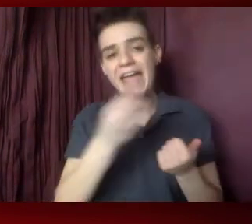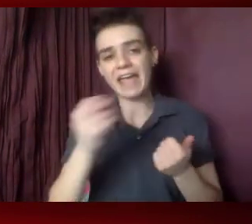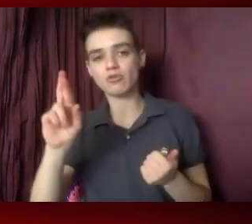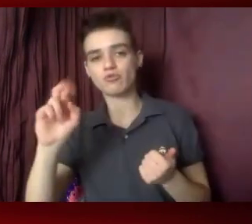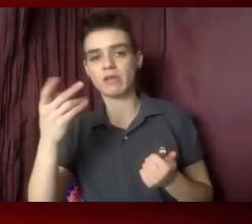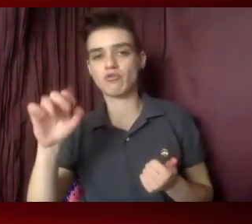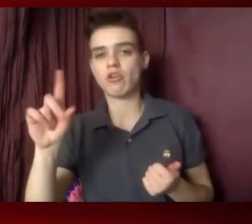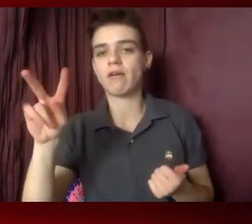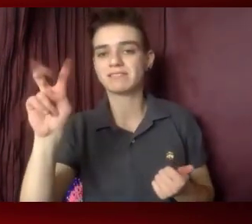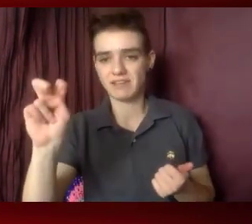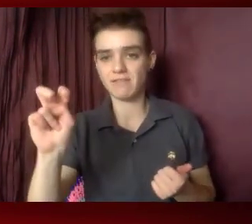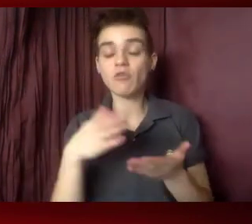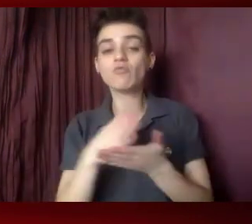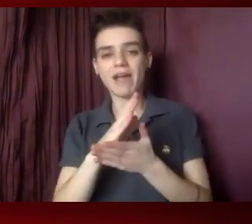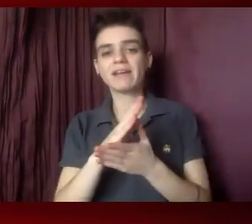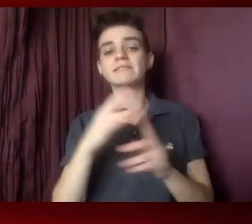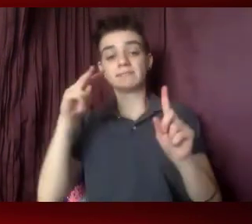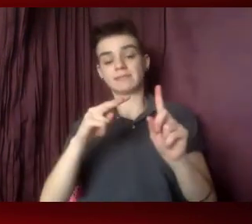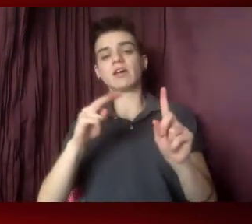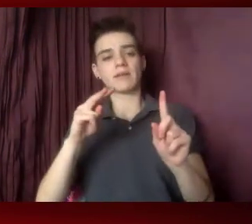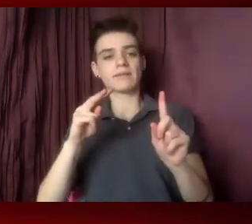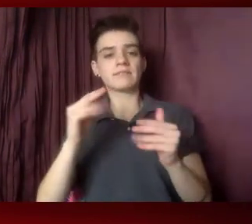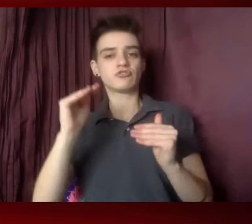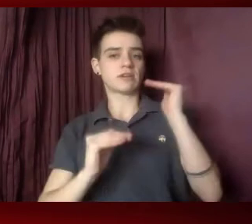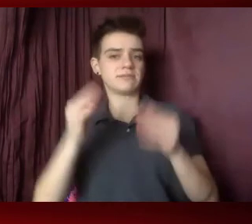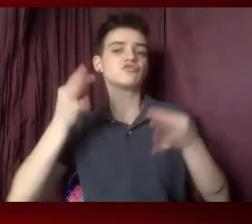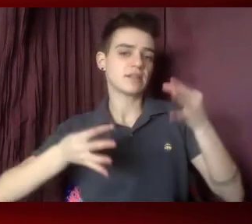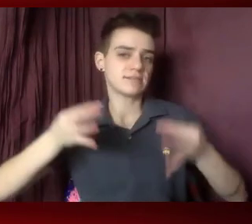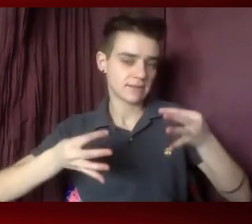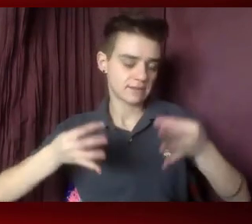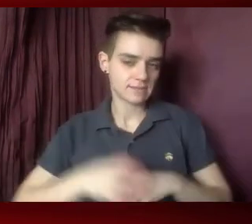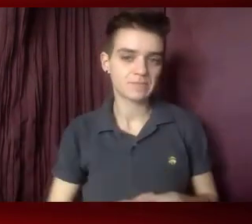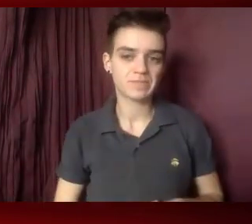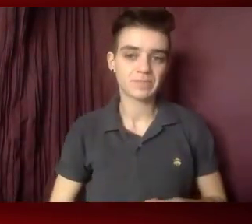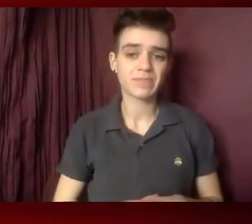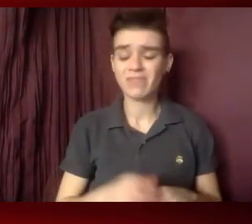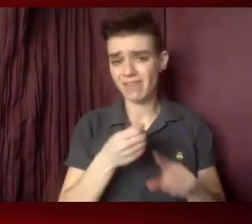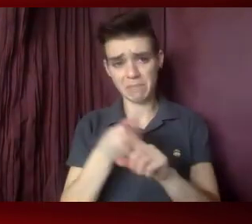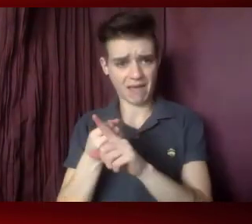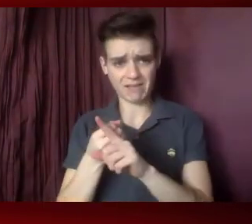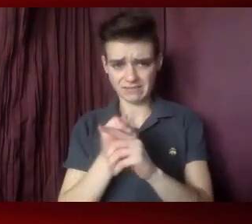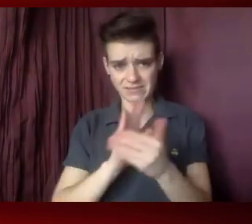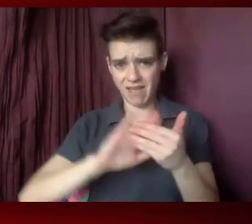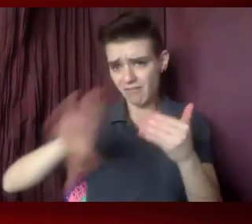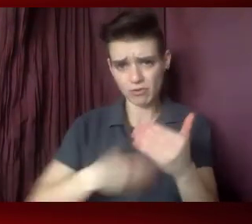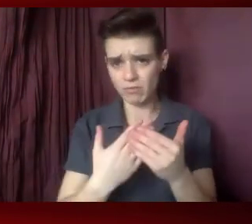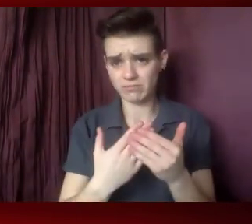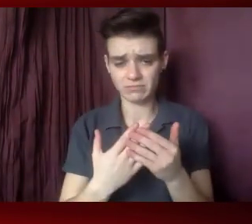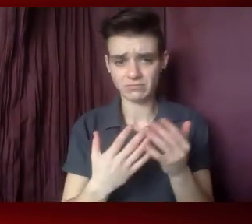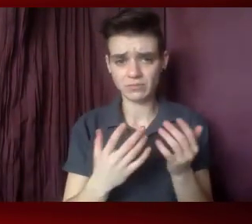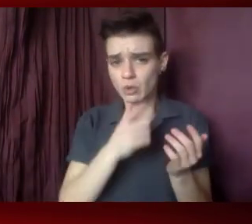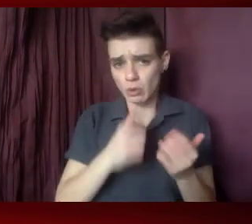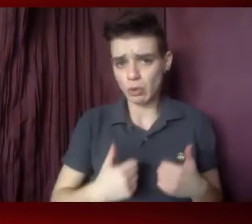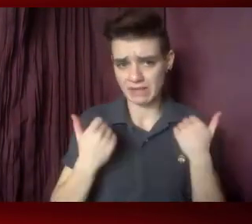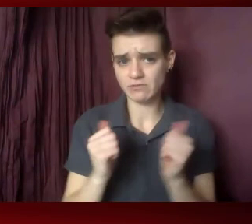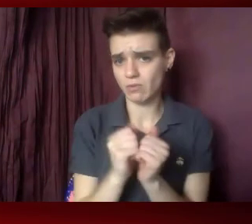a justice perspective. Reproductive justice impacts everybody in the community of people living with